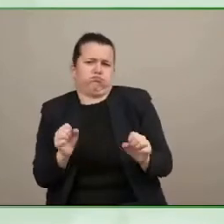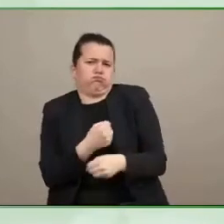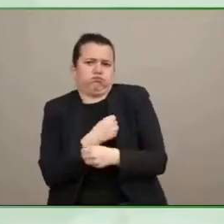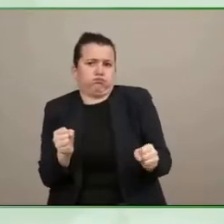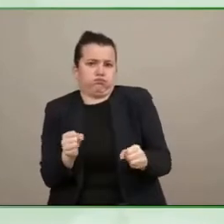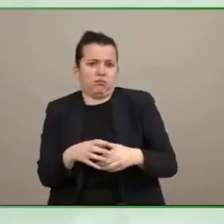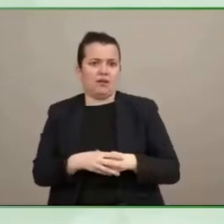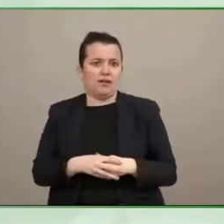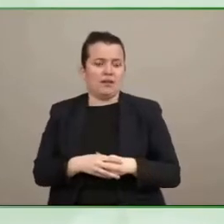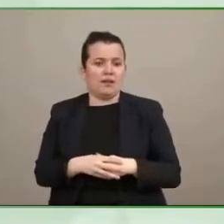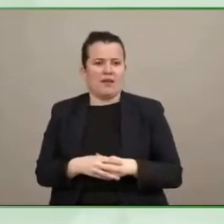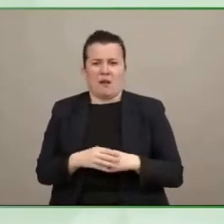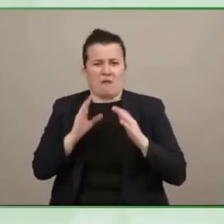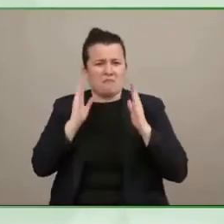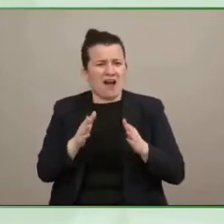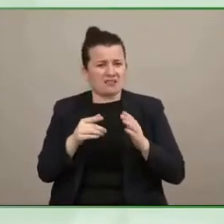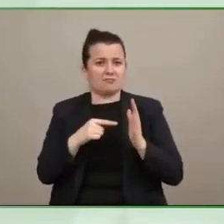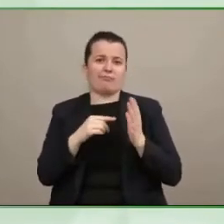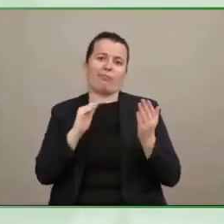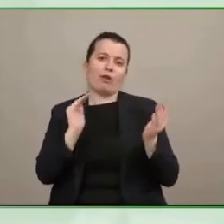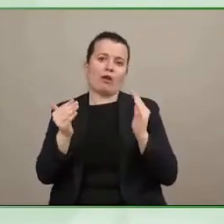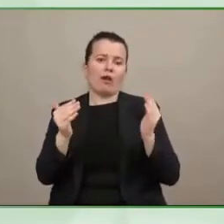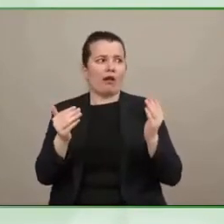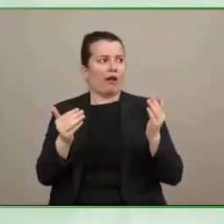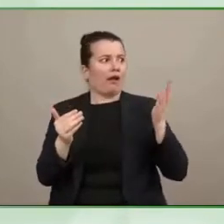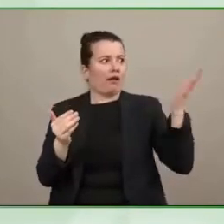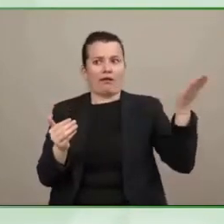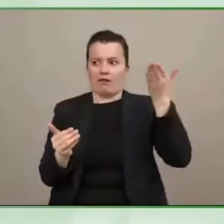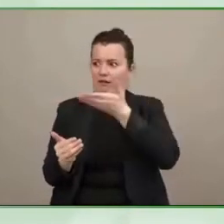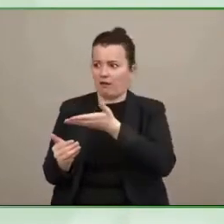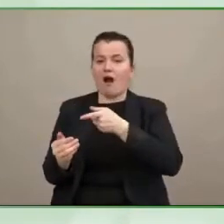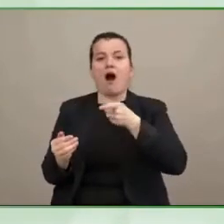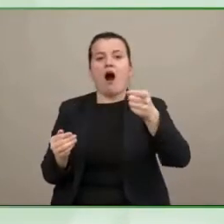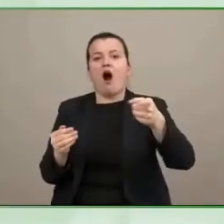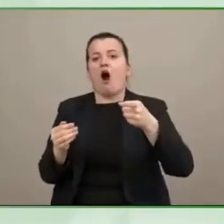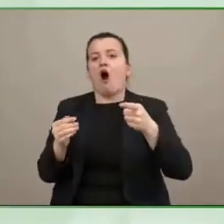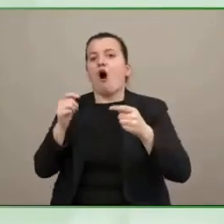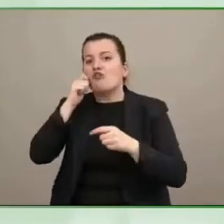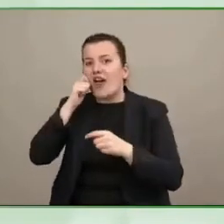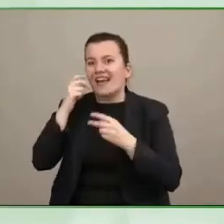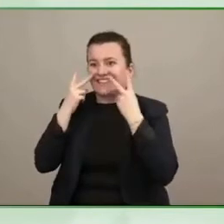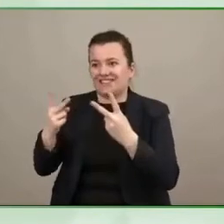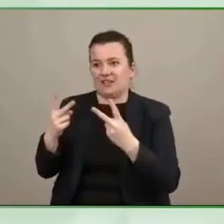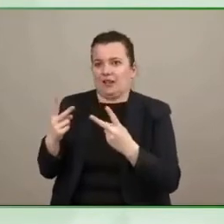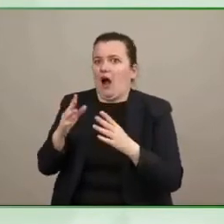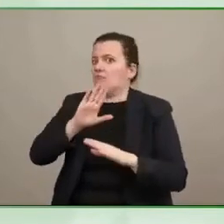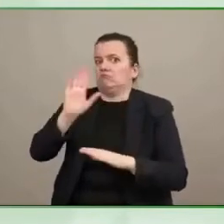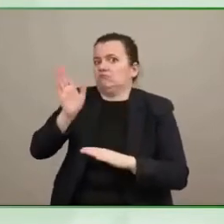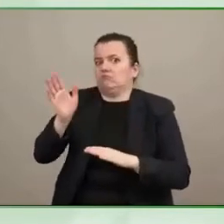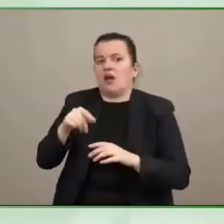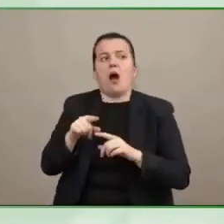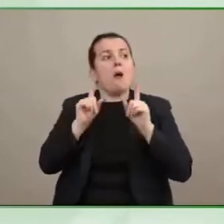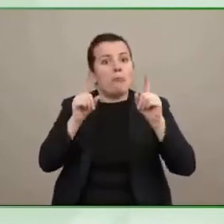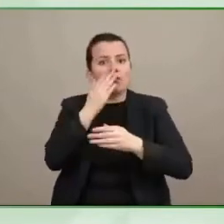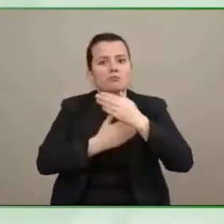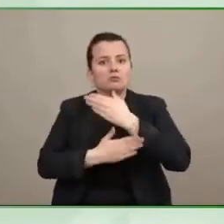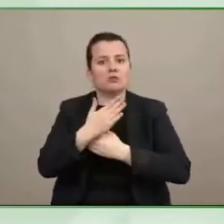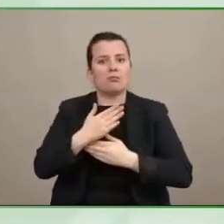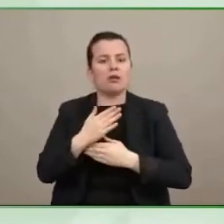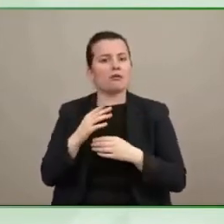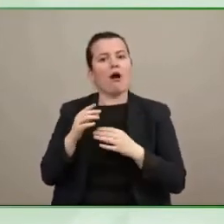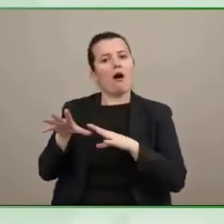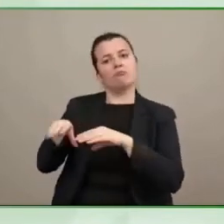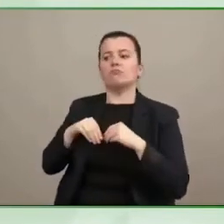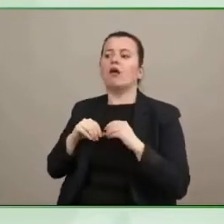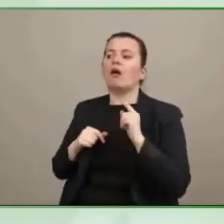the it's more obvious why it's wrong but for far too long people with hearing loss have been